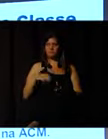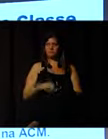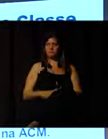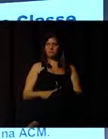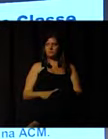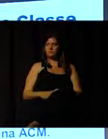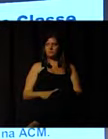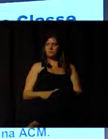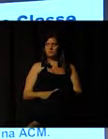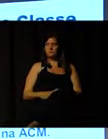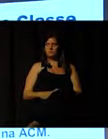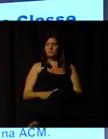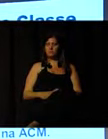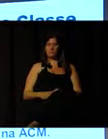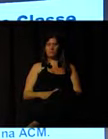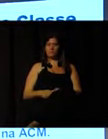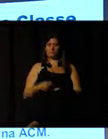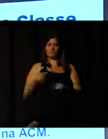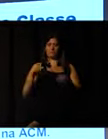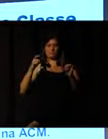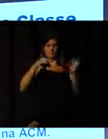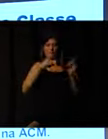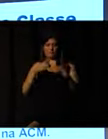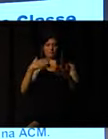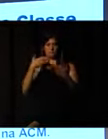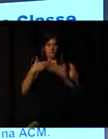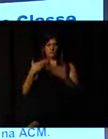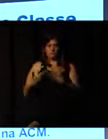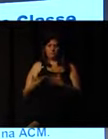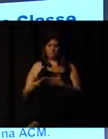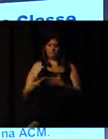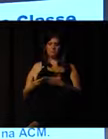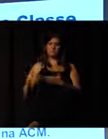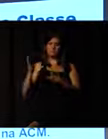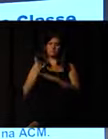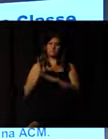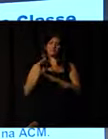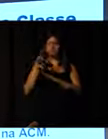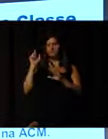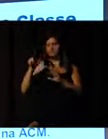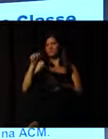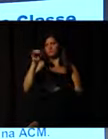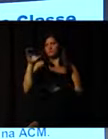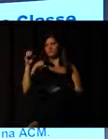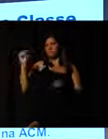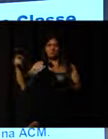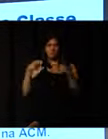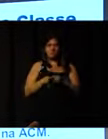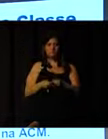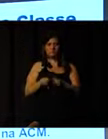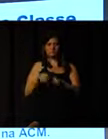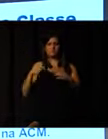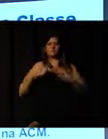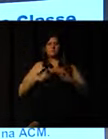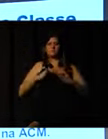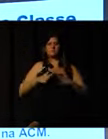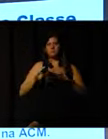the role of auxiliary in classes. This is very basic work, integrate